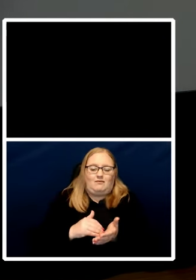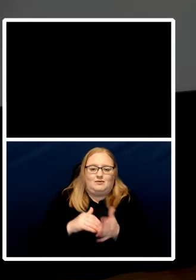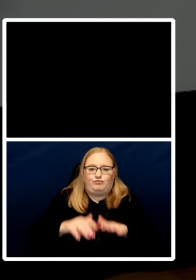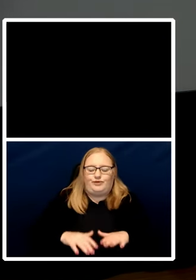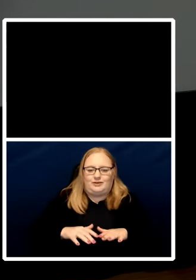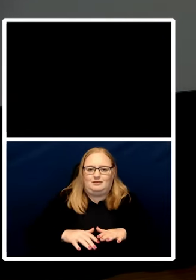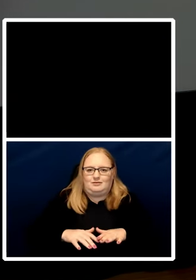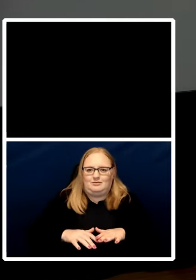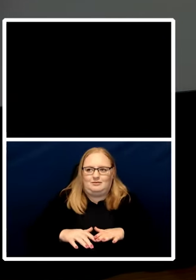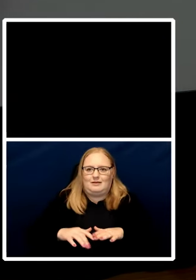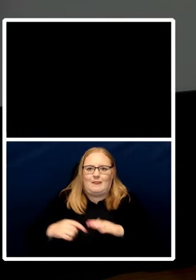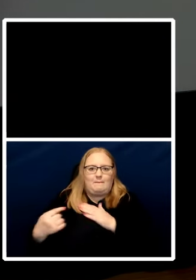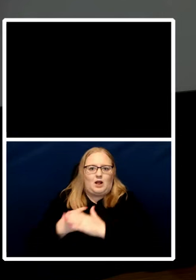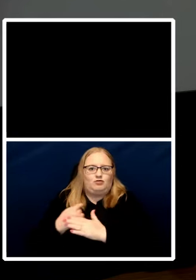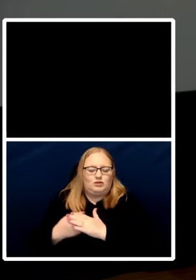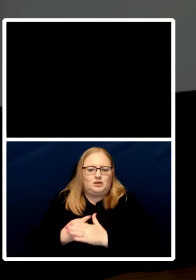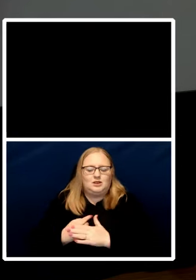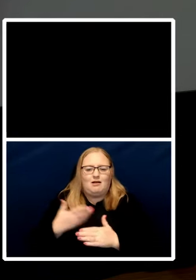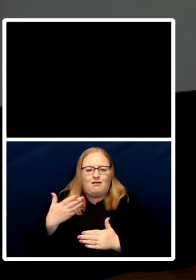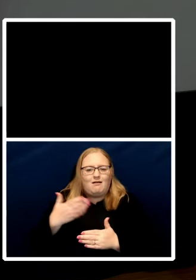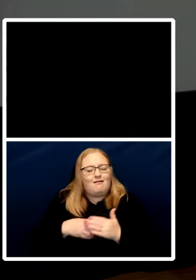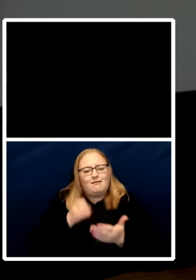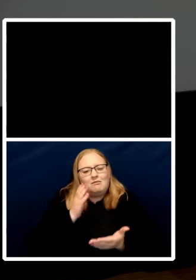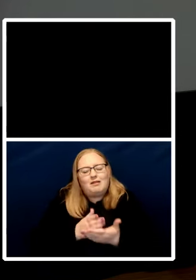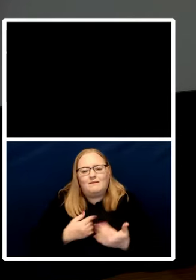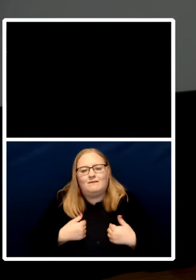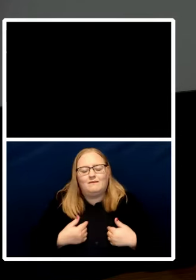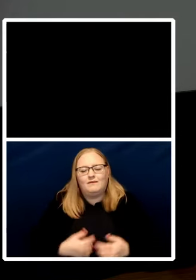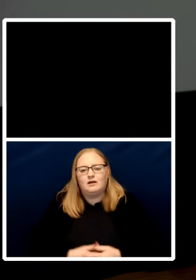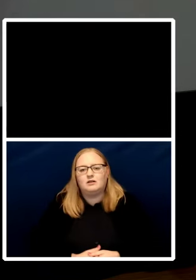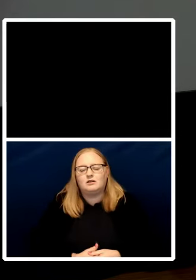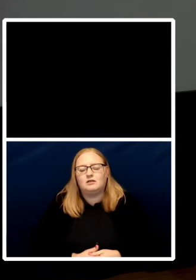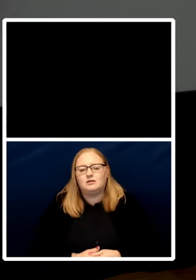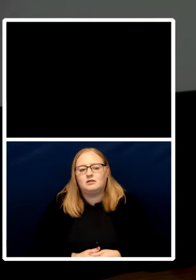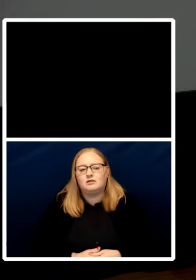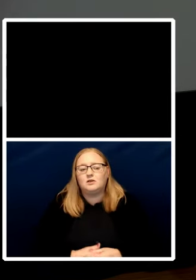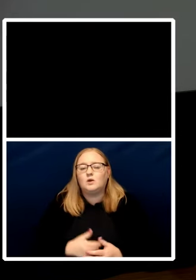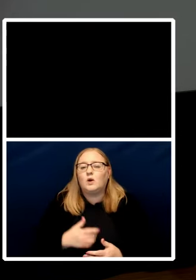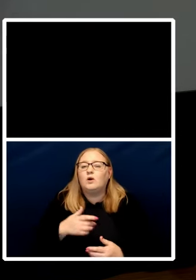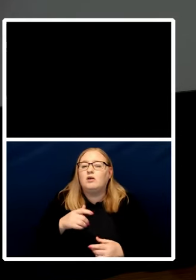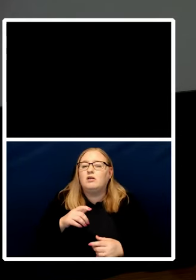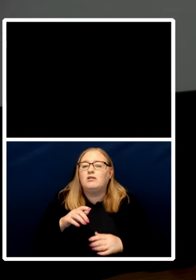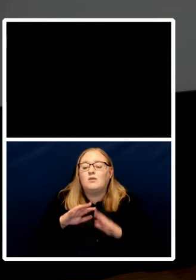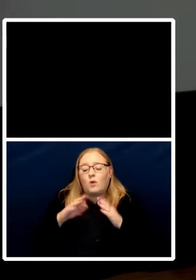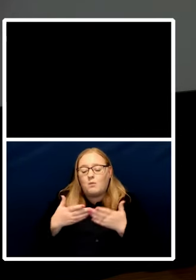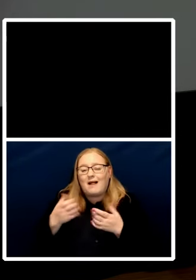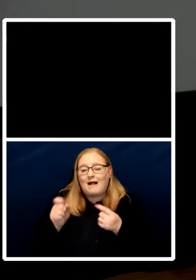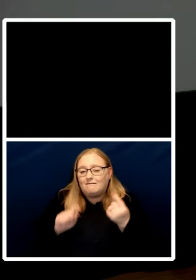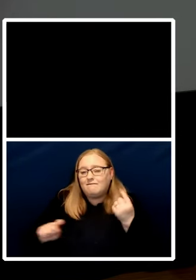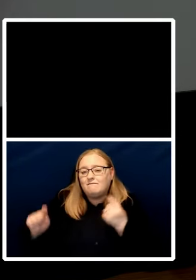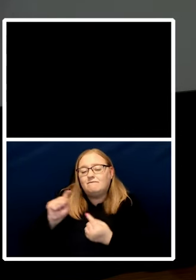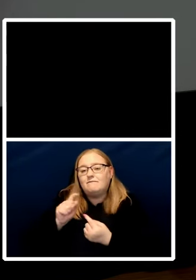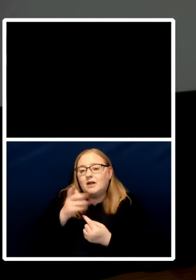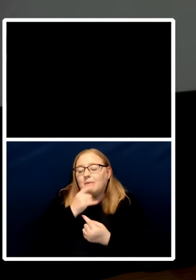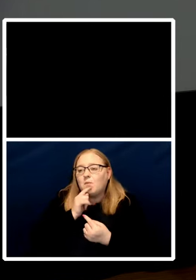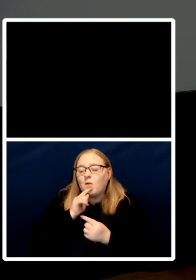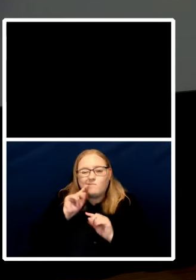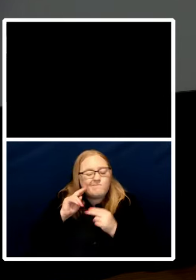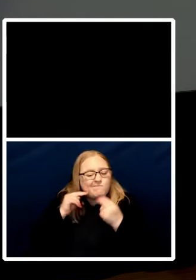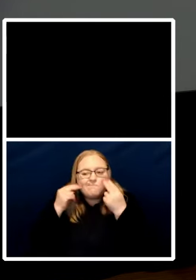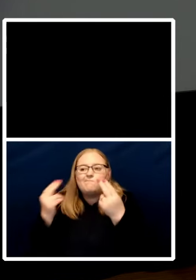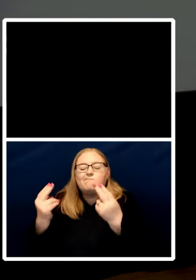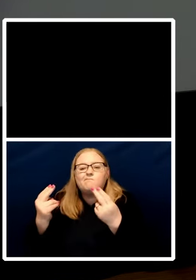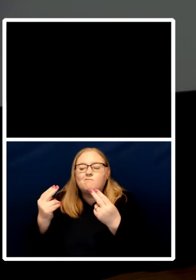you look at the places in the world where people stand up to tyranny and they want their expression and they want their